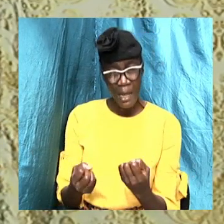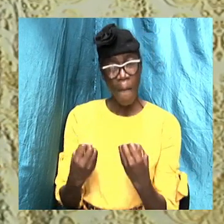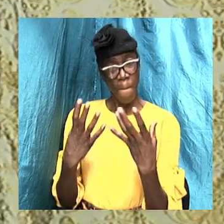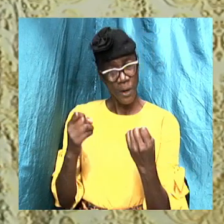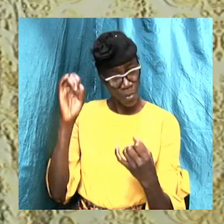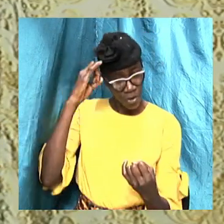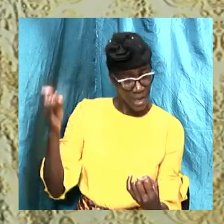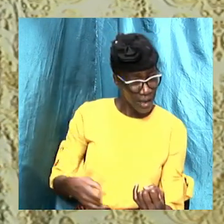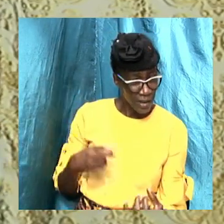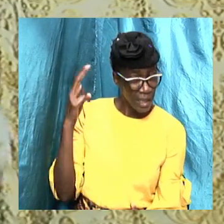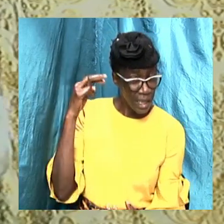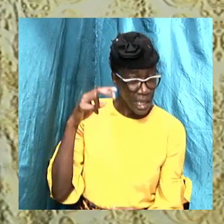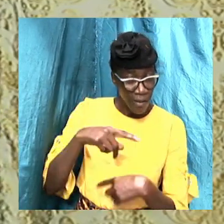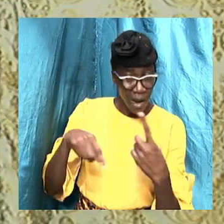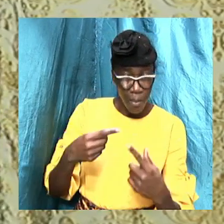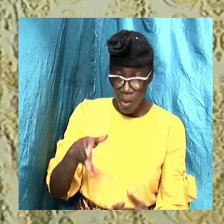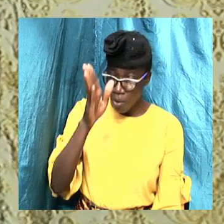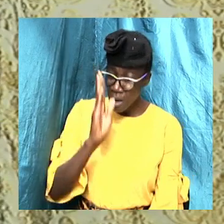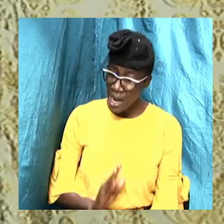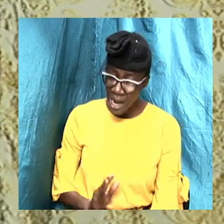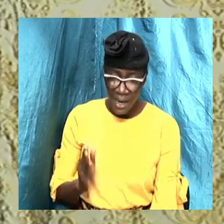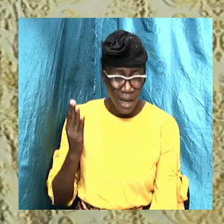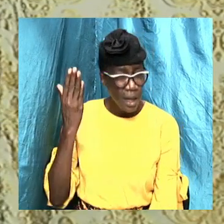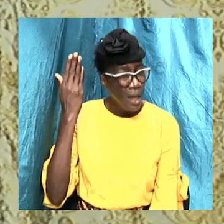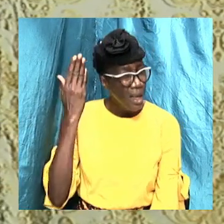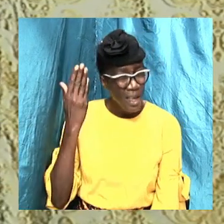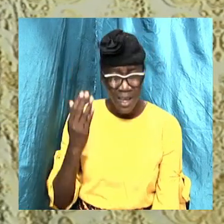hear about God, and just don't move?